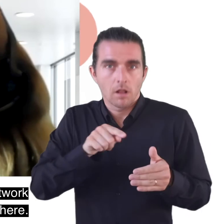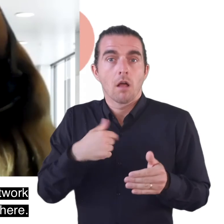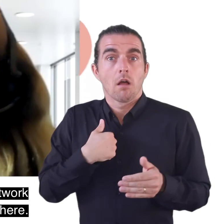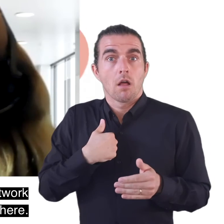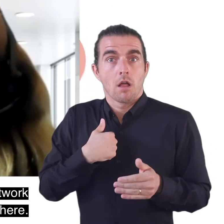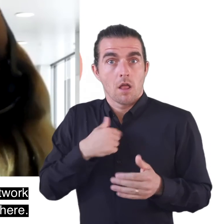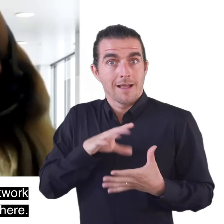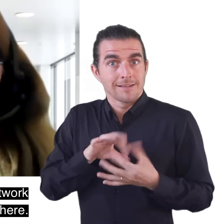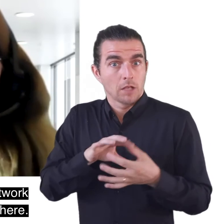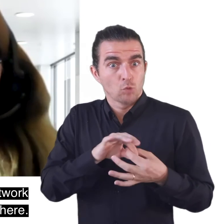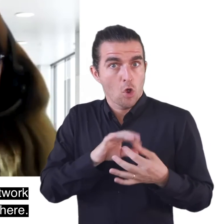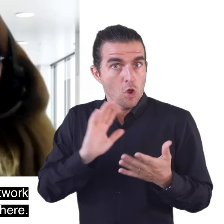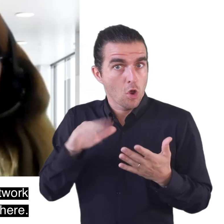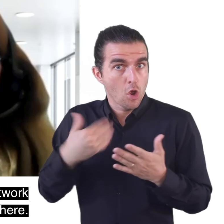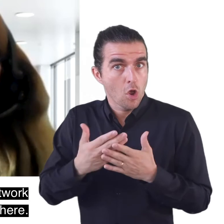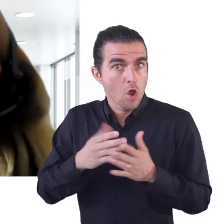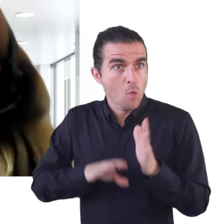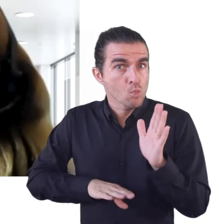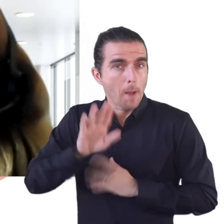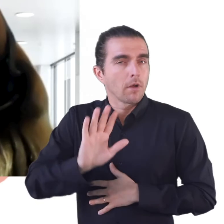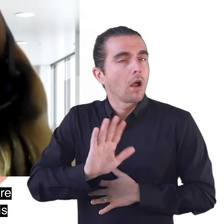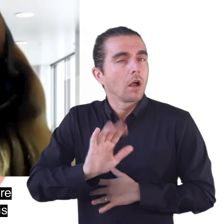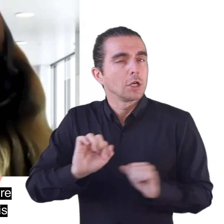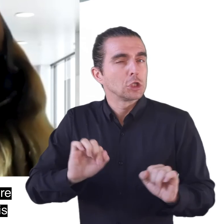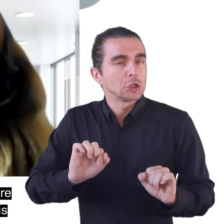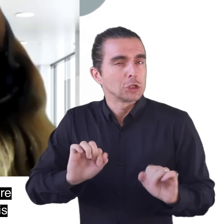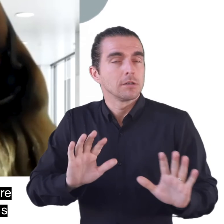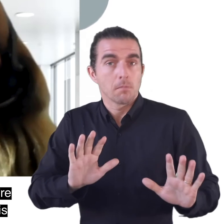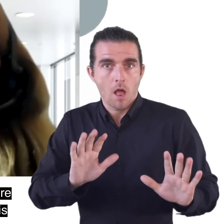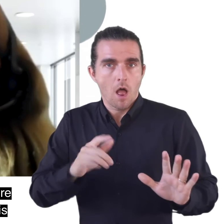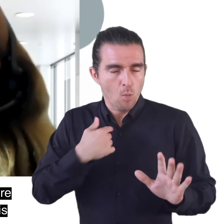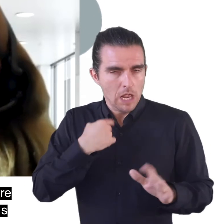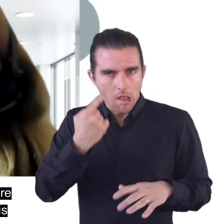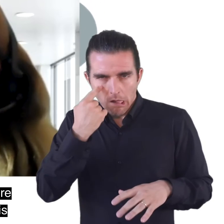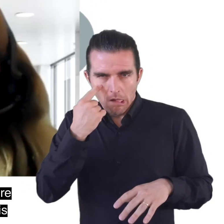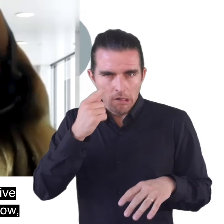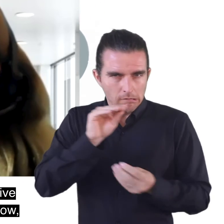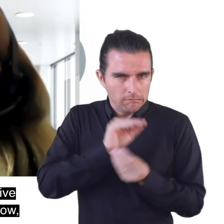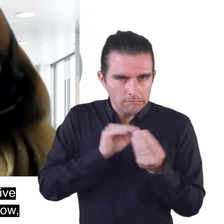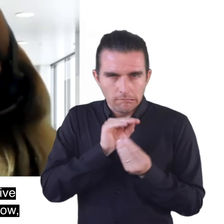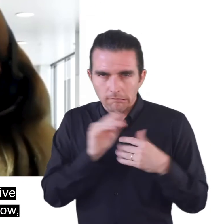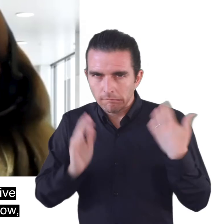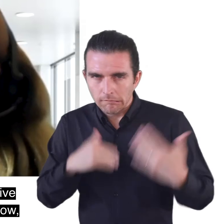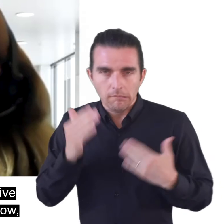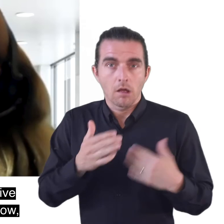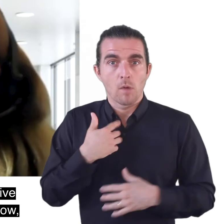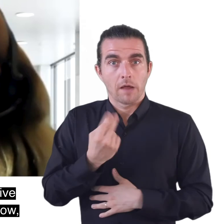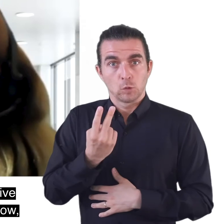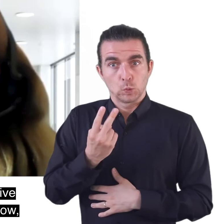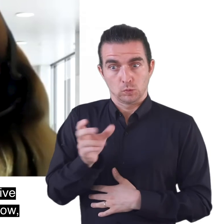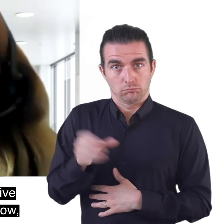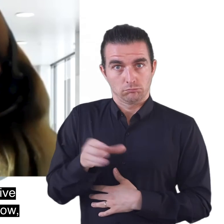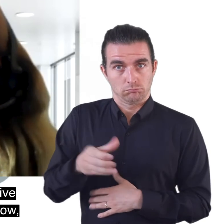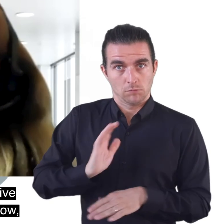would say that that network hasn't really gone anywhere and that's that's one of the things that we're exploring right now is that there are two active employees